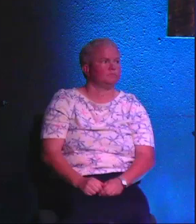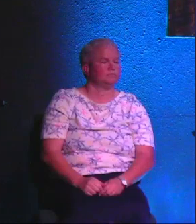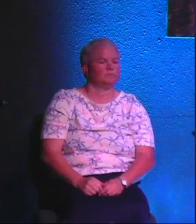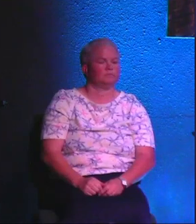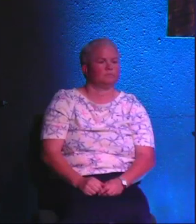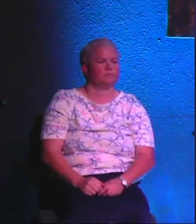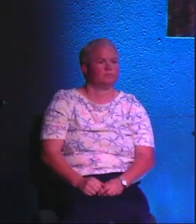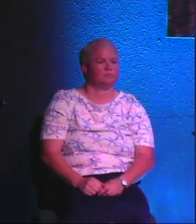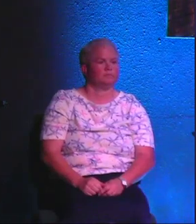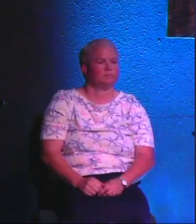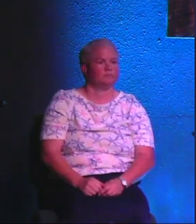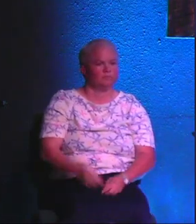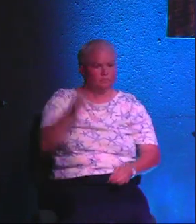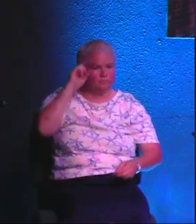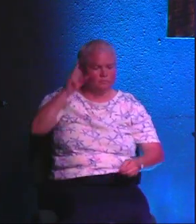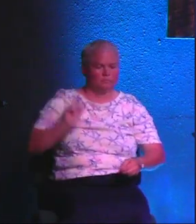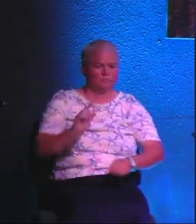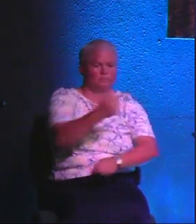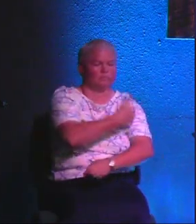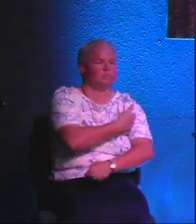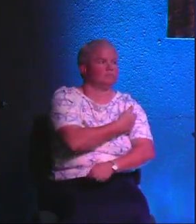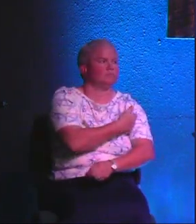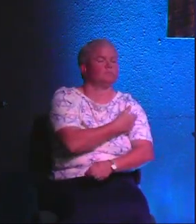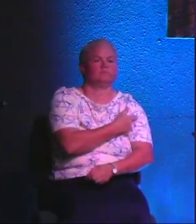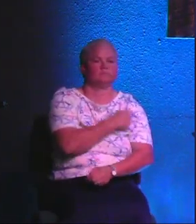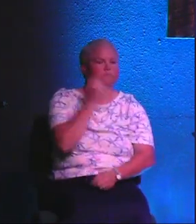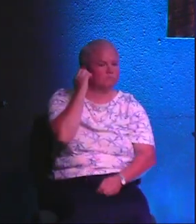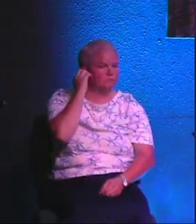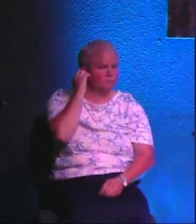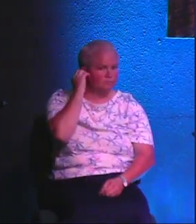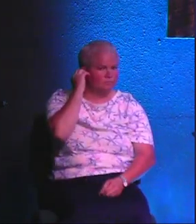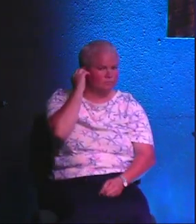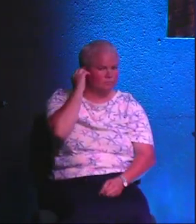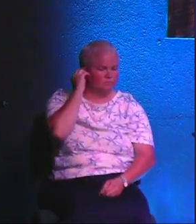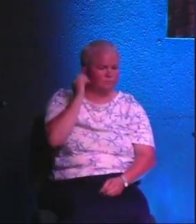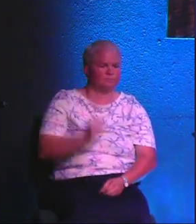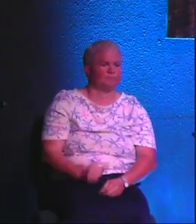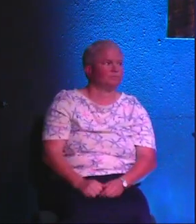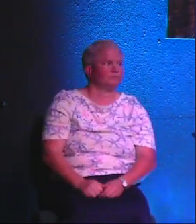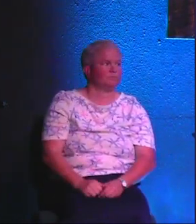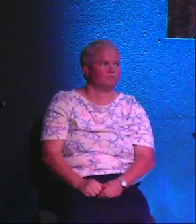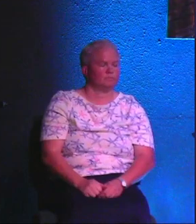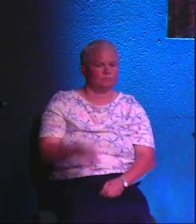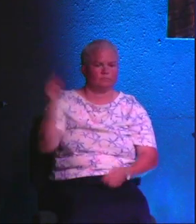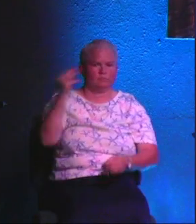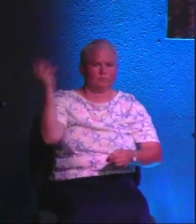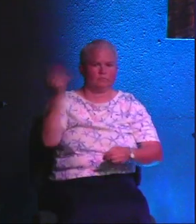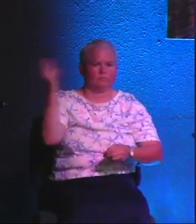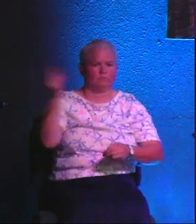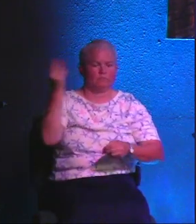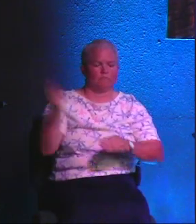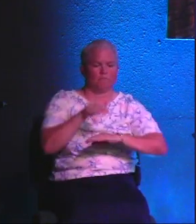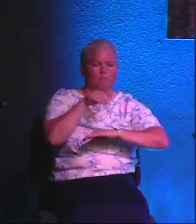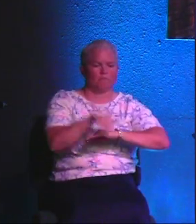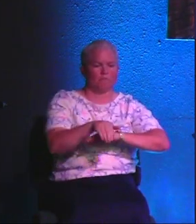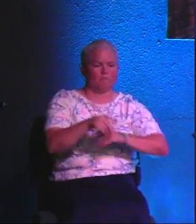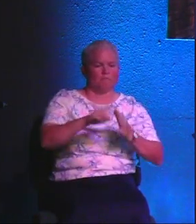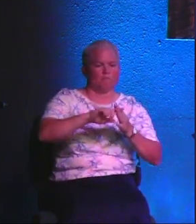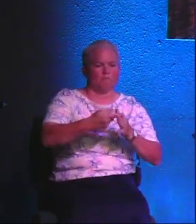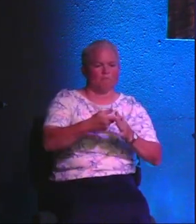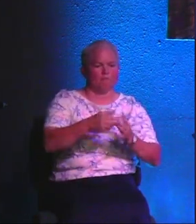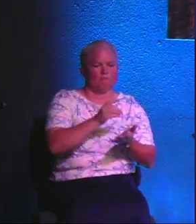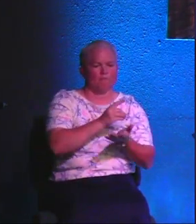For us up here, we've got a couple quick announcements. We'll run through them relatively quick. We have Wednesday nights are